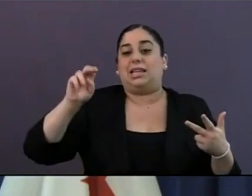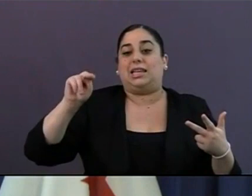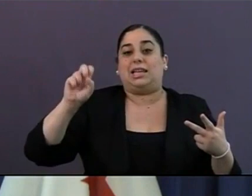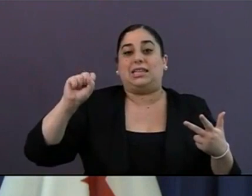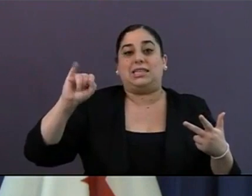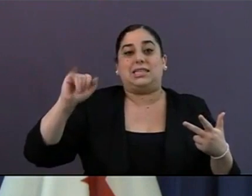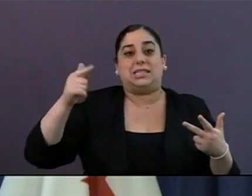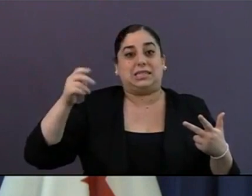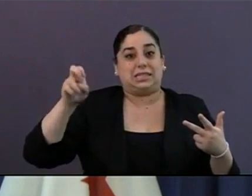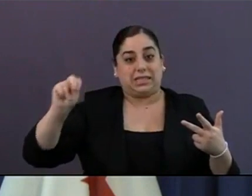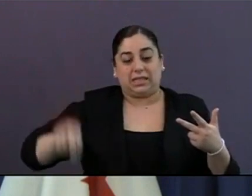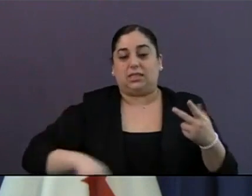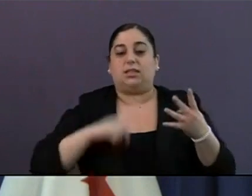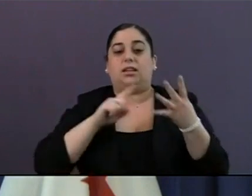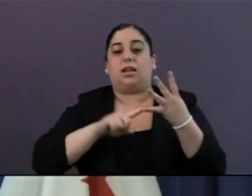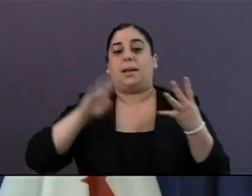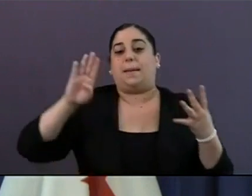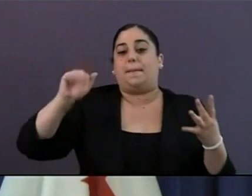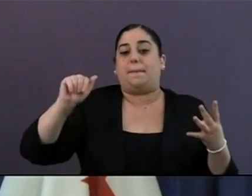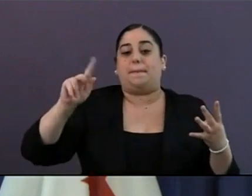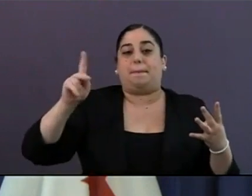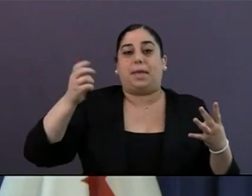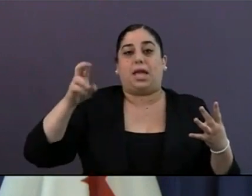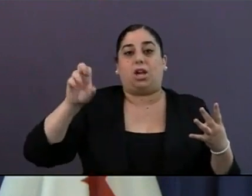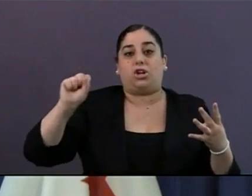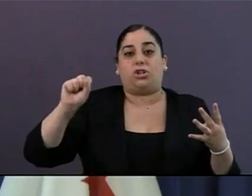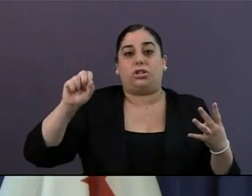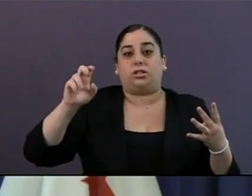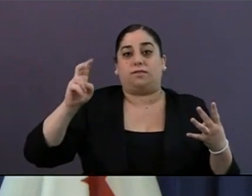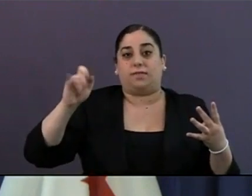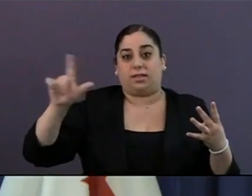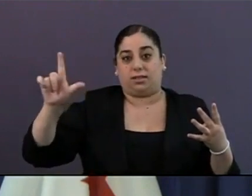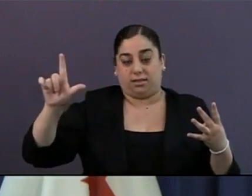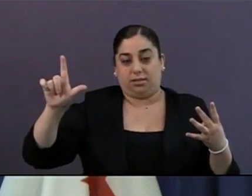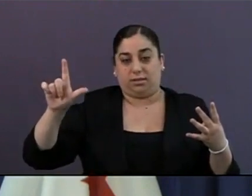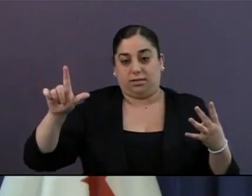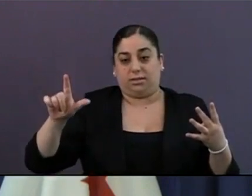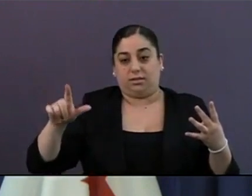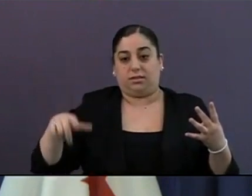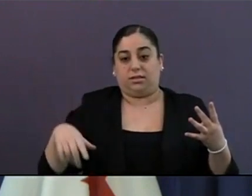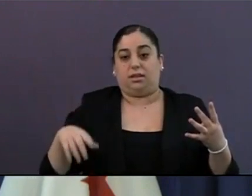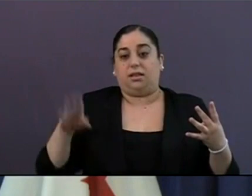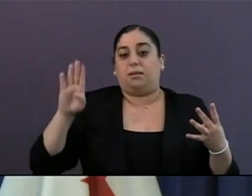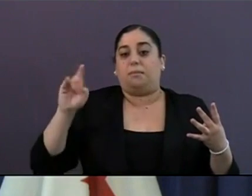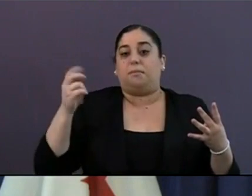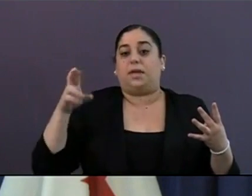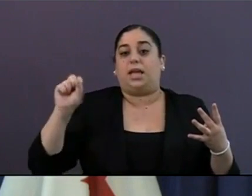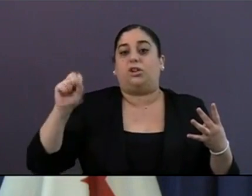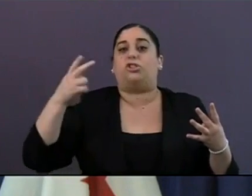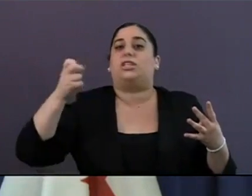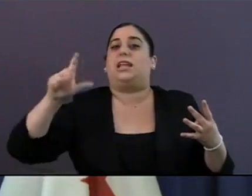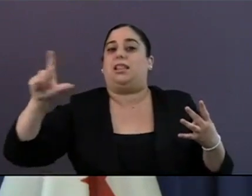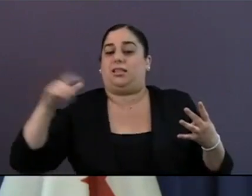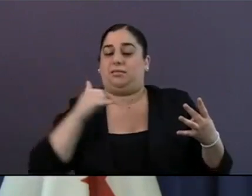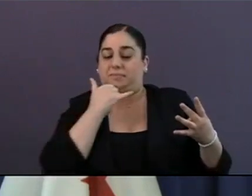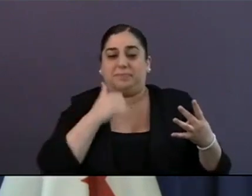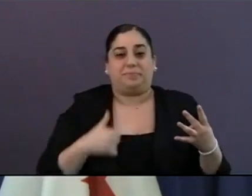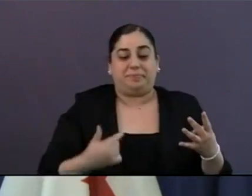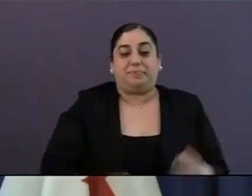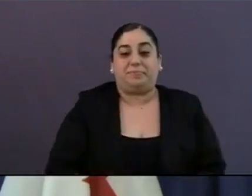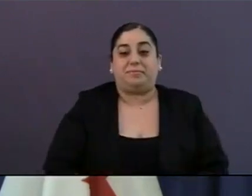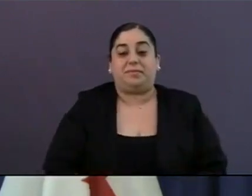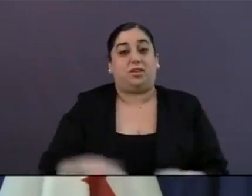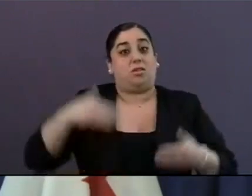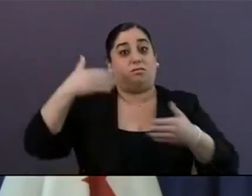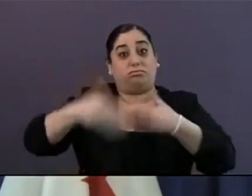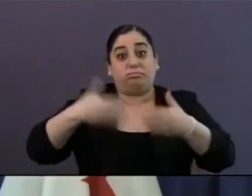appreciate our partnership with the City of San Diego, and we look forward to bringing Verizon's 5G ultra-wideband service to more neighborhoods in the near future. Thank you.